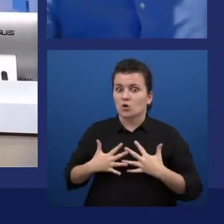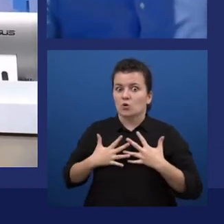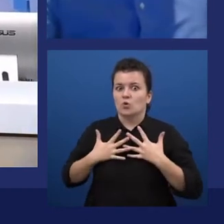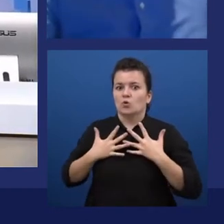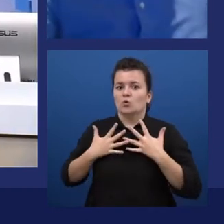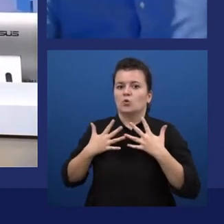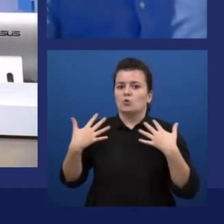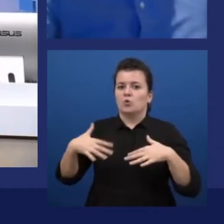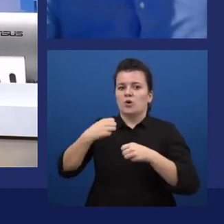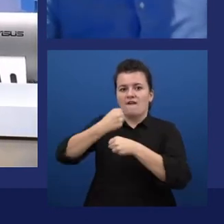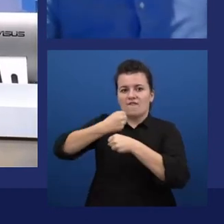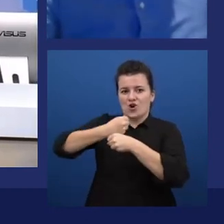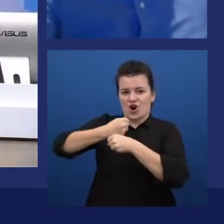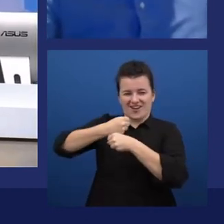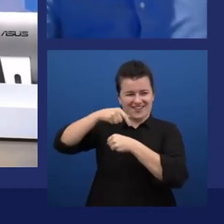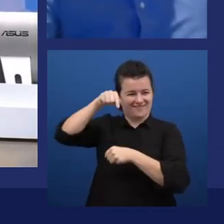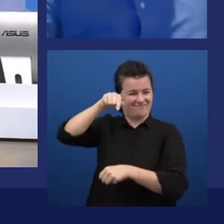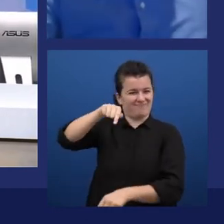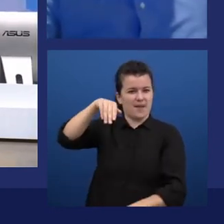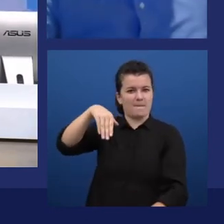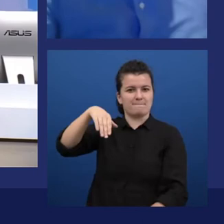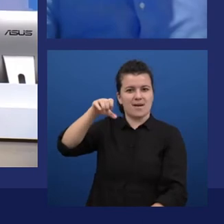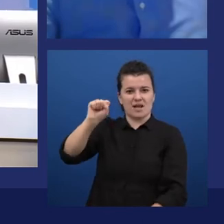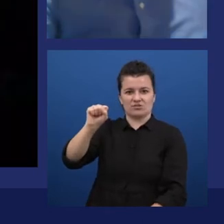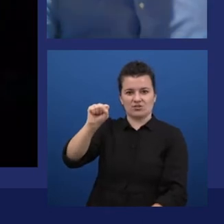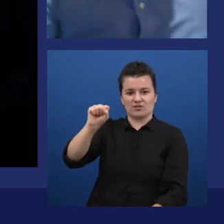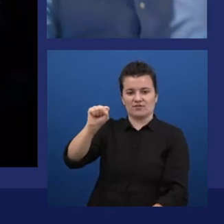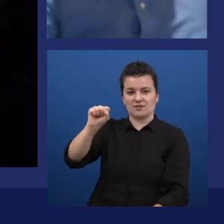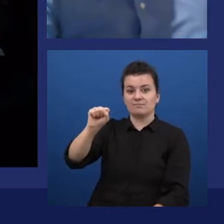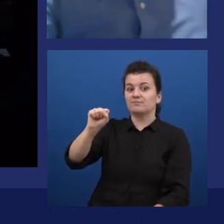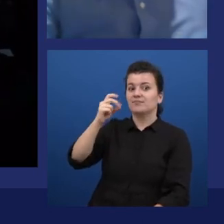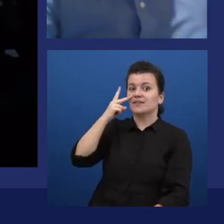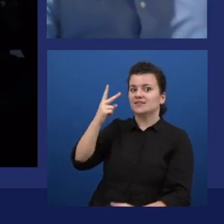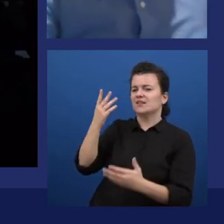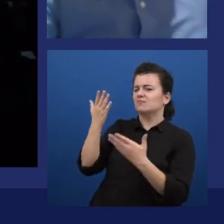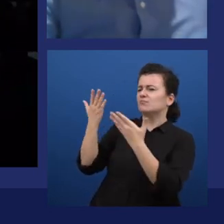I want to see what he dreamt of. Roll the video.